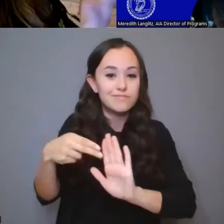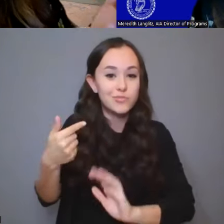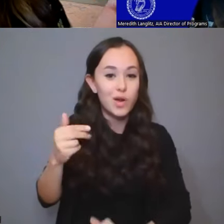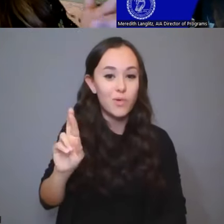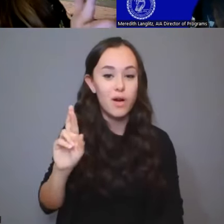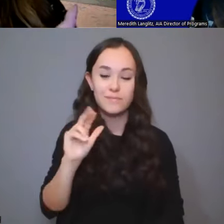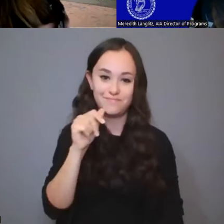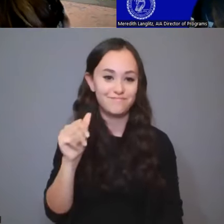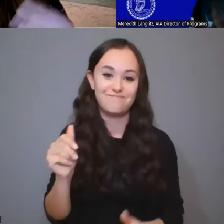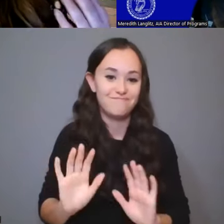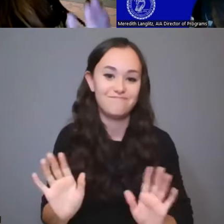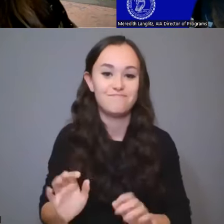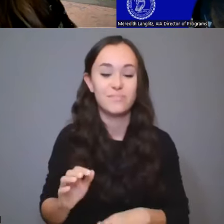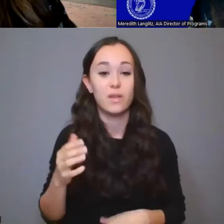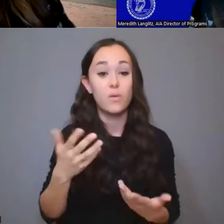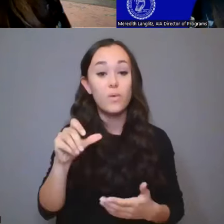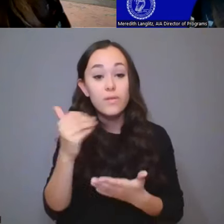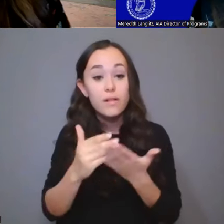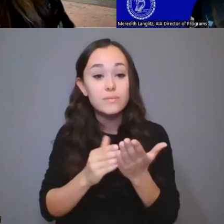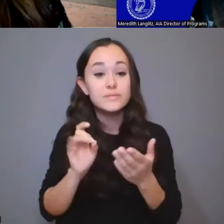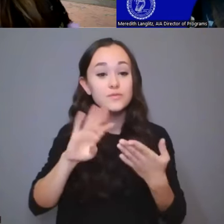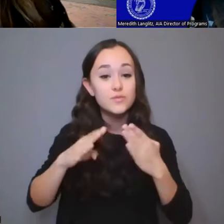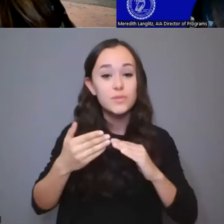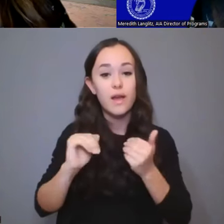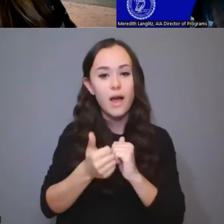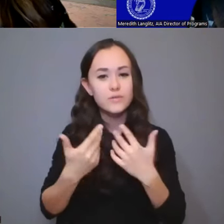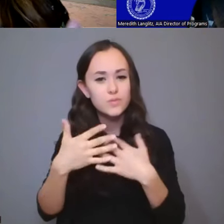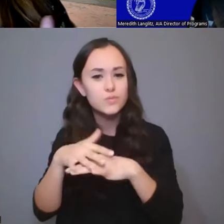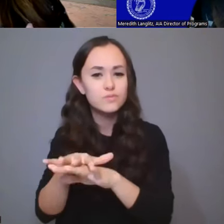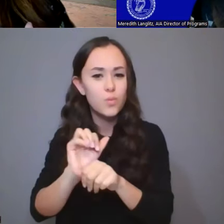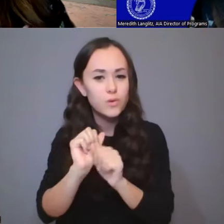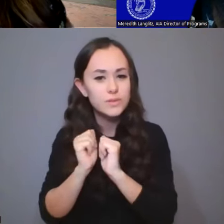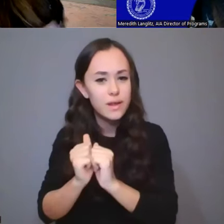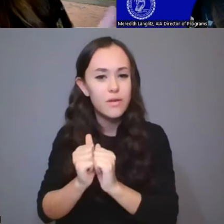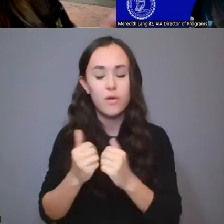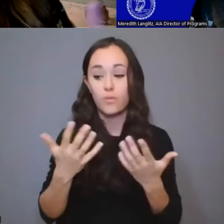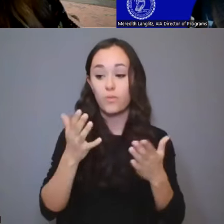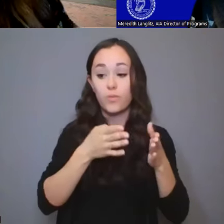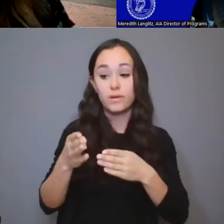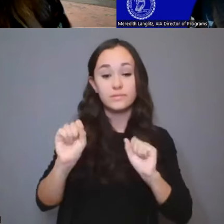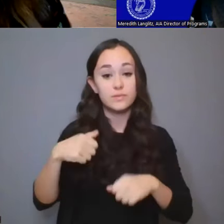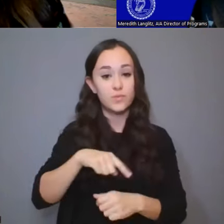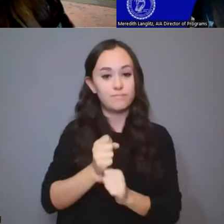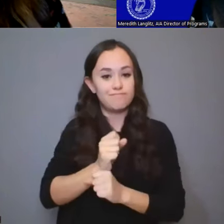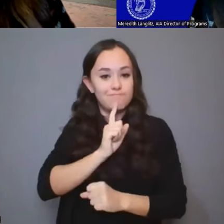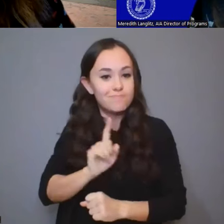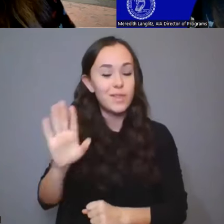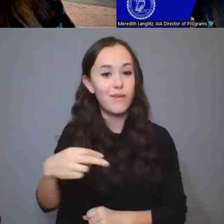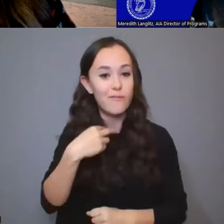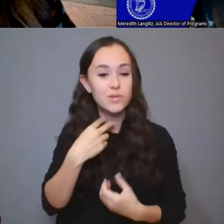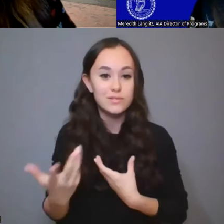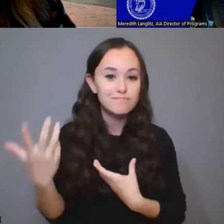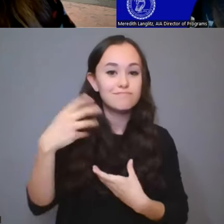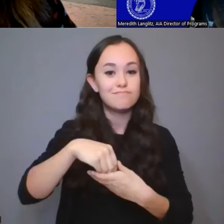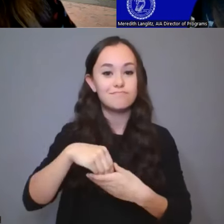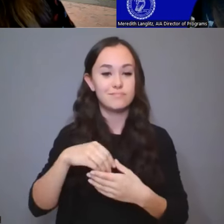then, what are the different elements of community? How do they work together? What are the different ways that we can ensure that their voices are integrated in